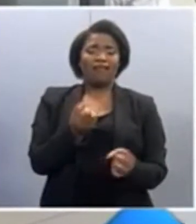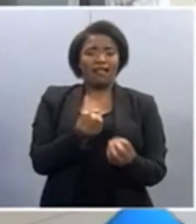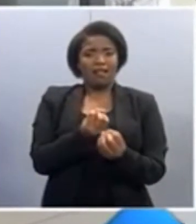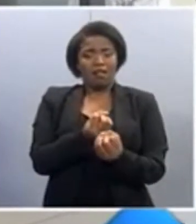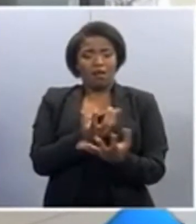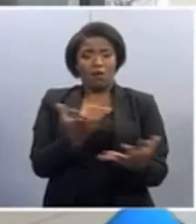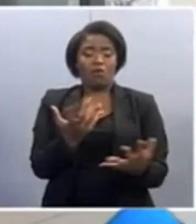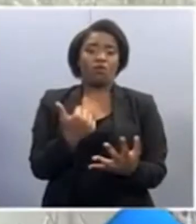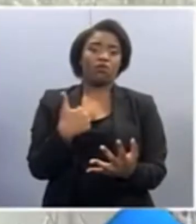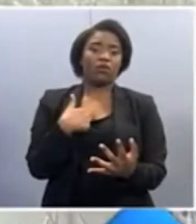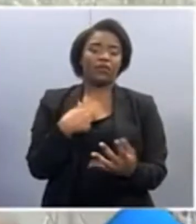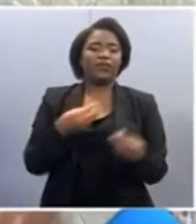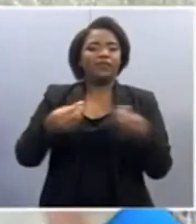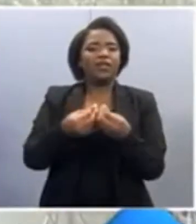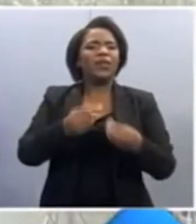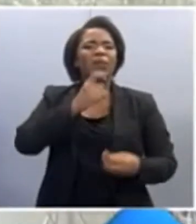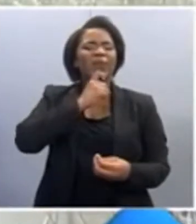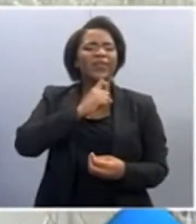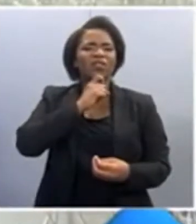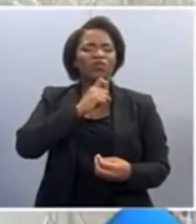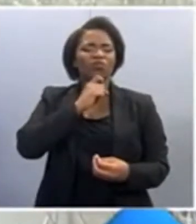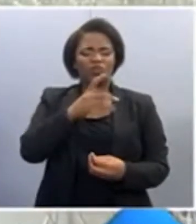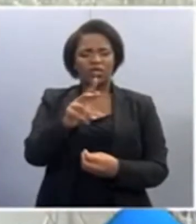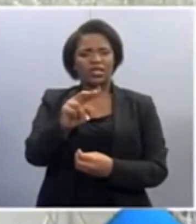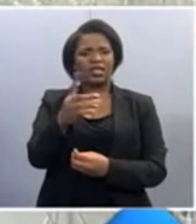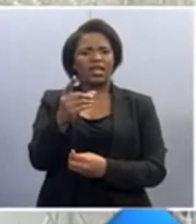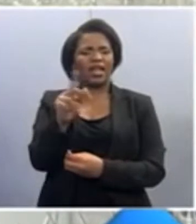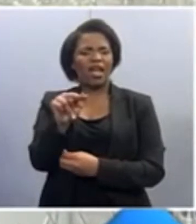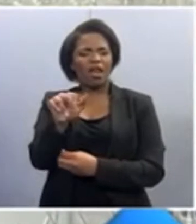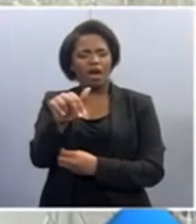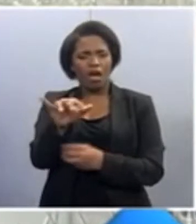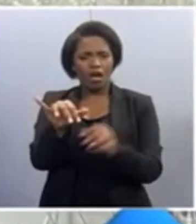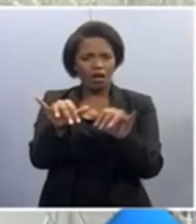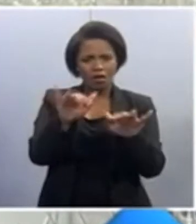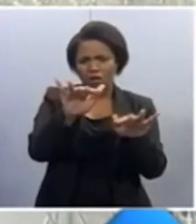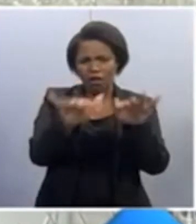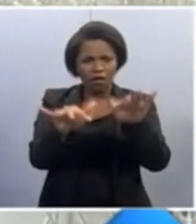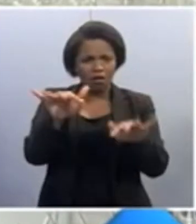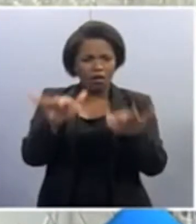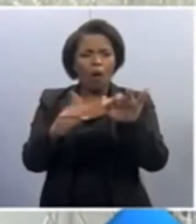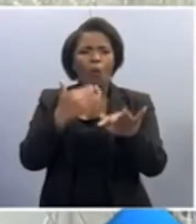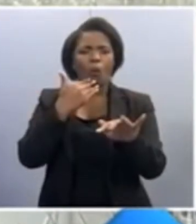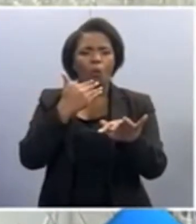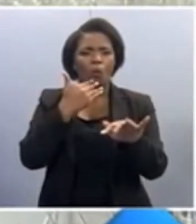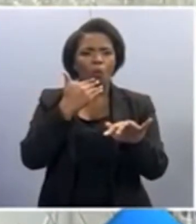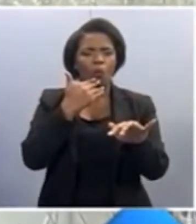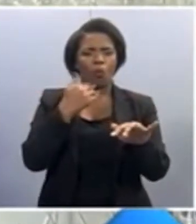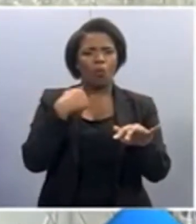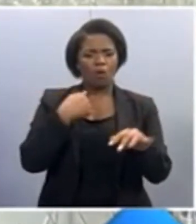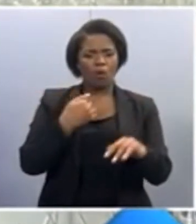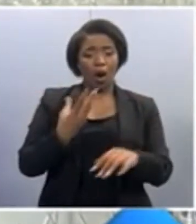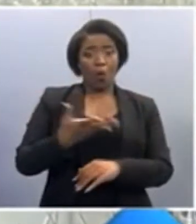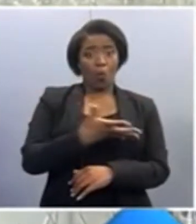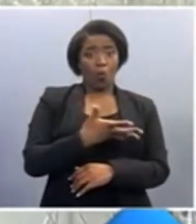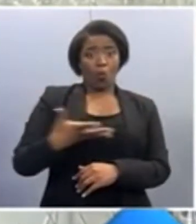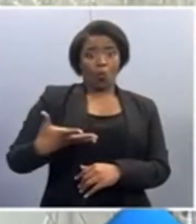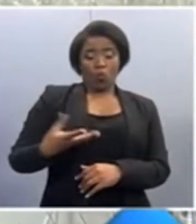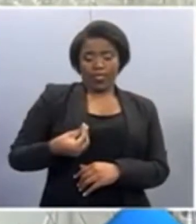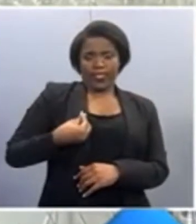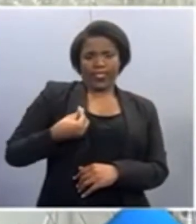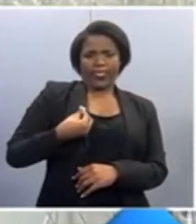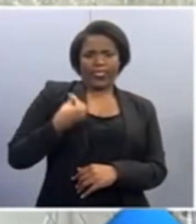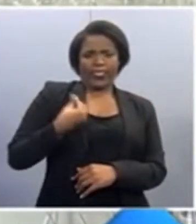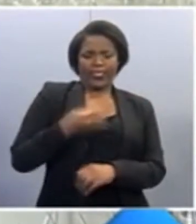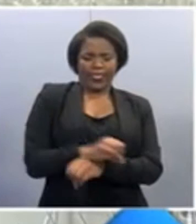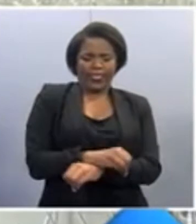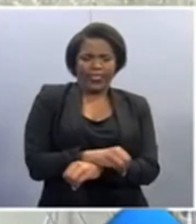CAPRISA, that we use a large number of DNA sequences to understand who is transmitting HIV to a young woman. What was very good about